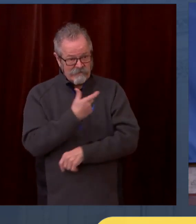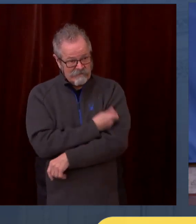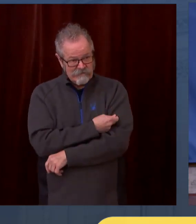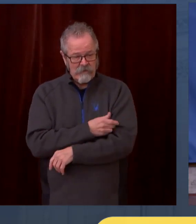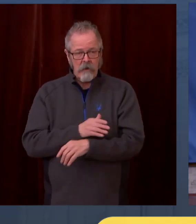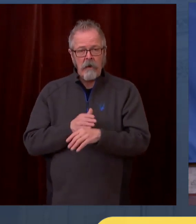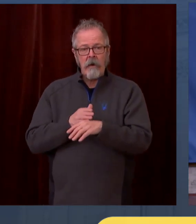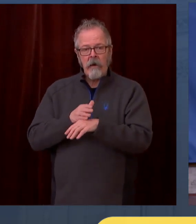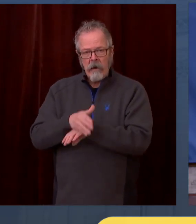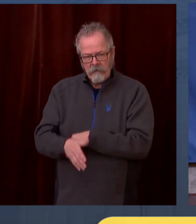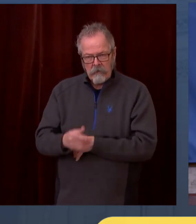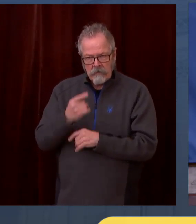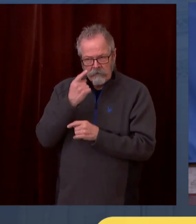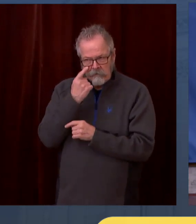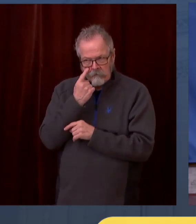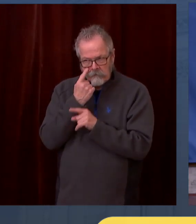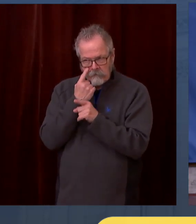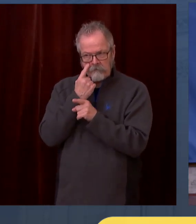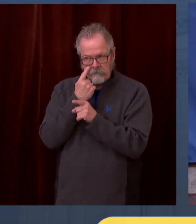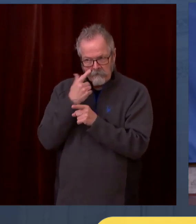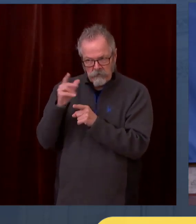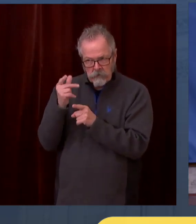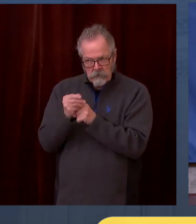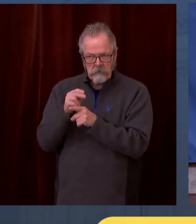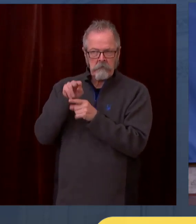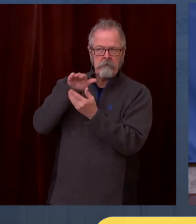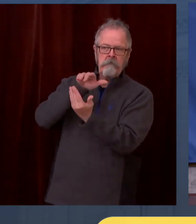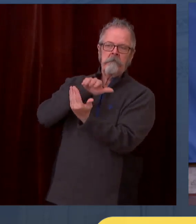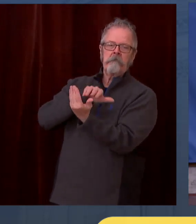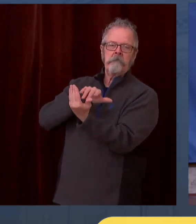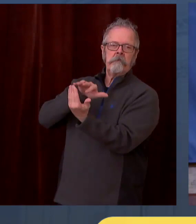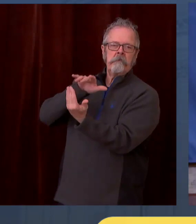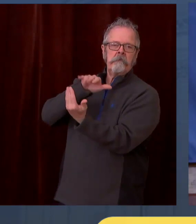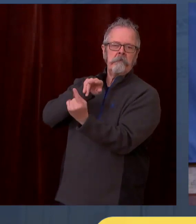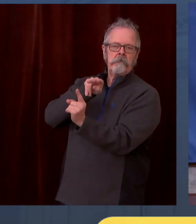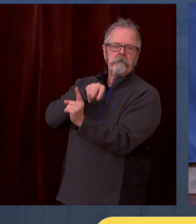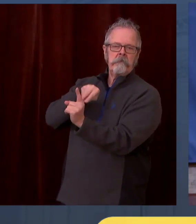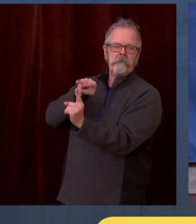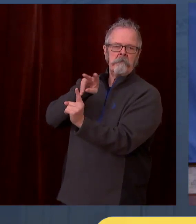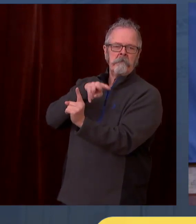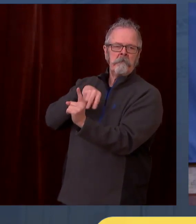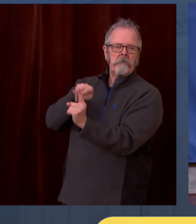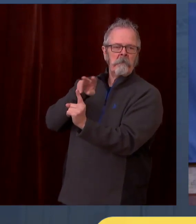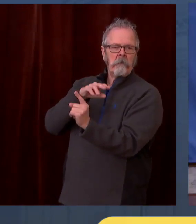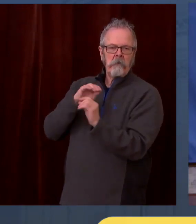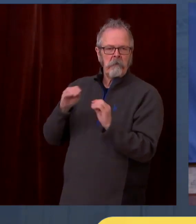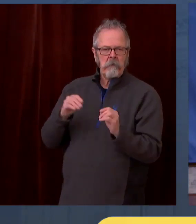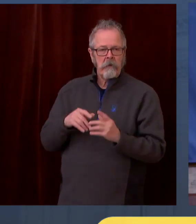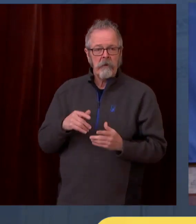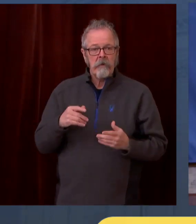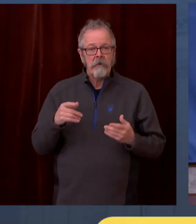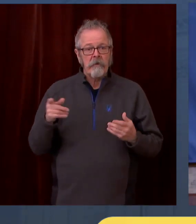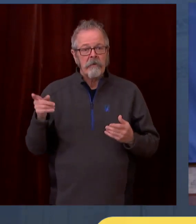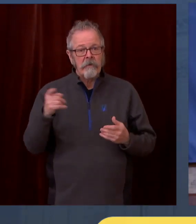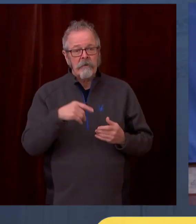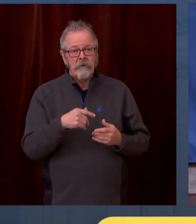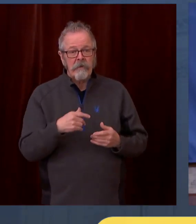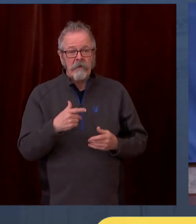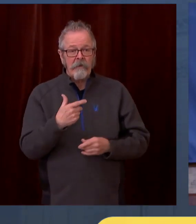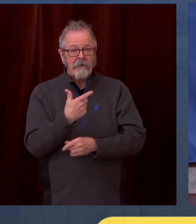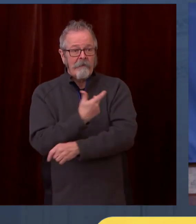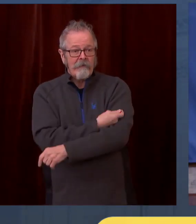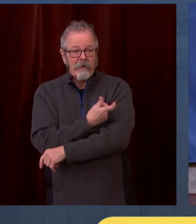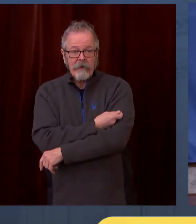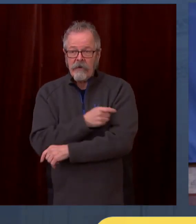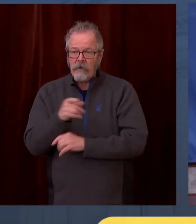to say it. But I don't fully incorporate. But the point is, I think confidence will build over time. We're already starting to see